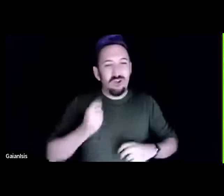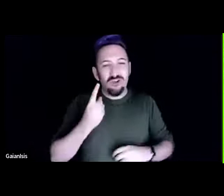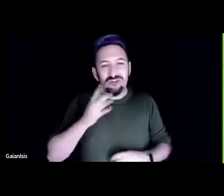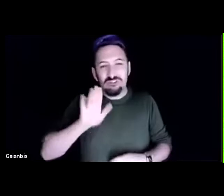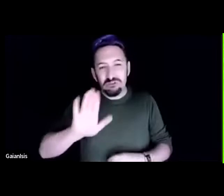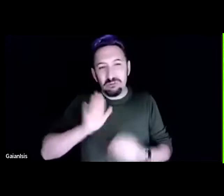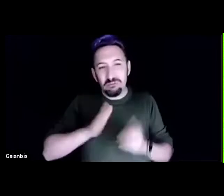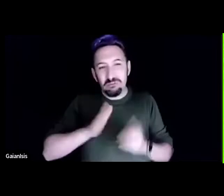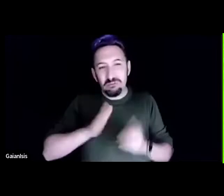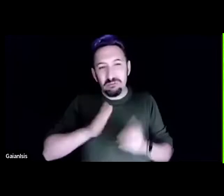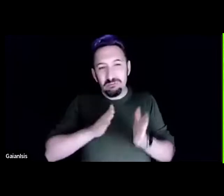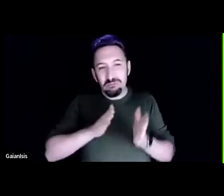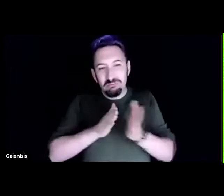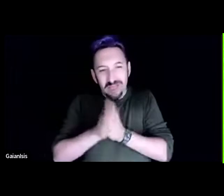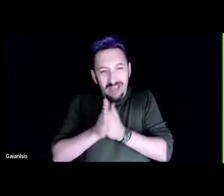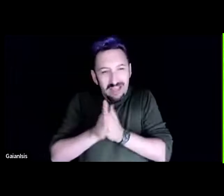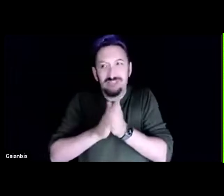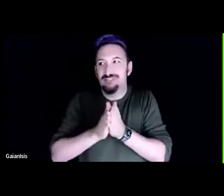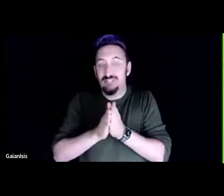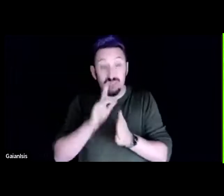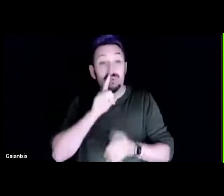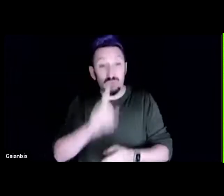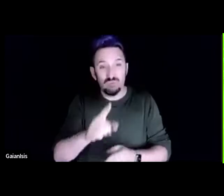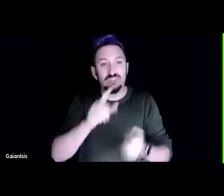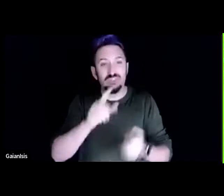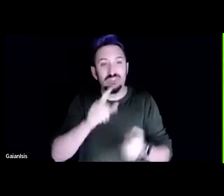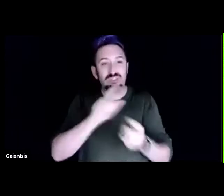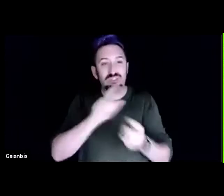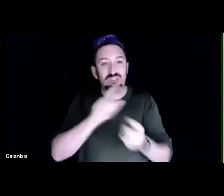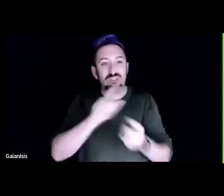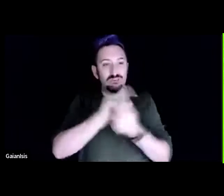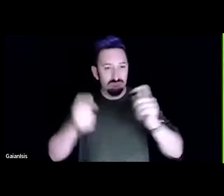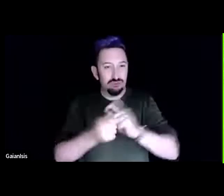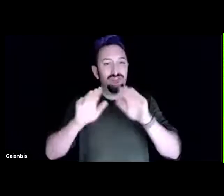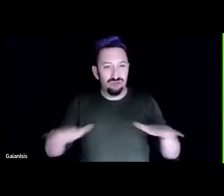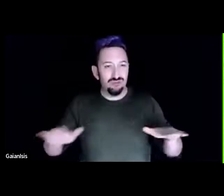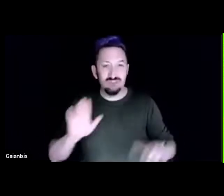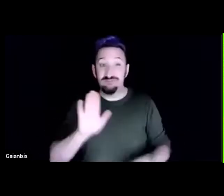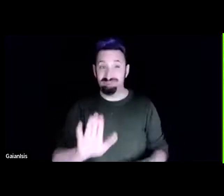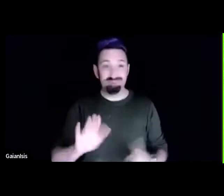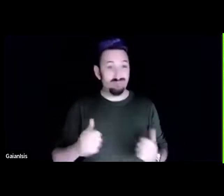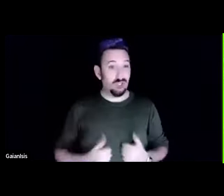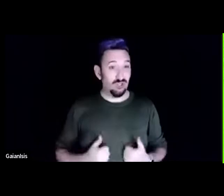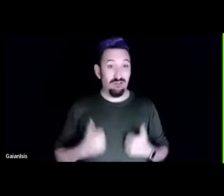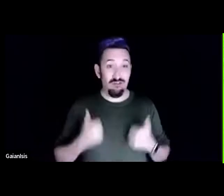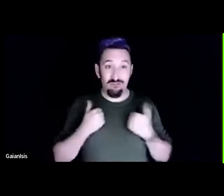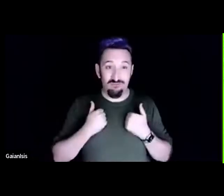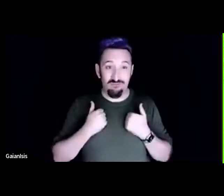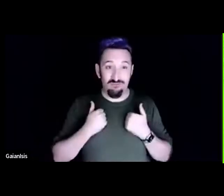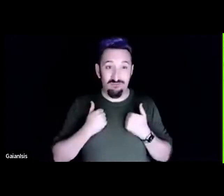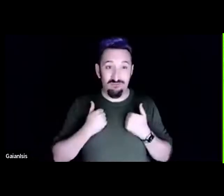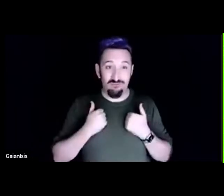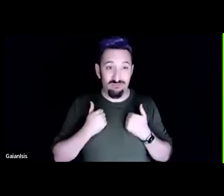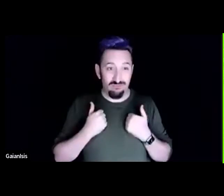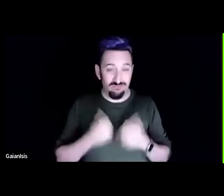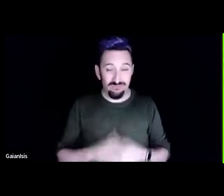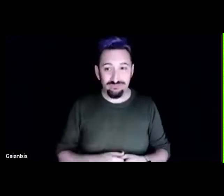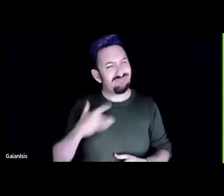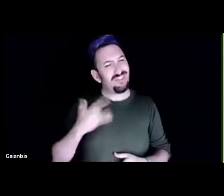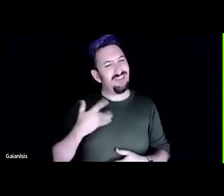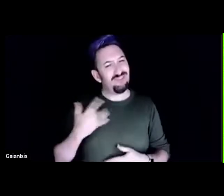change these children's lives um i felt like i could go away from this school